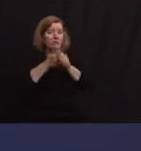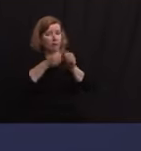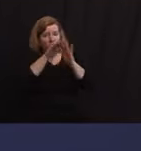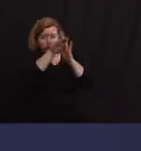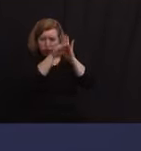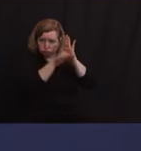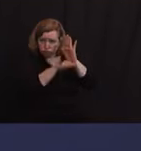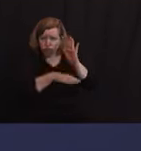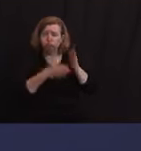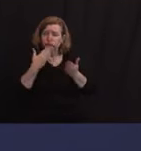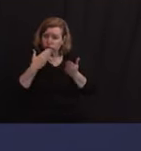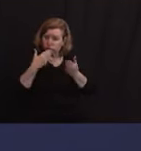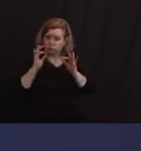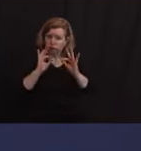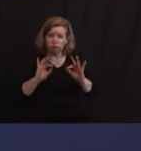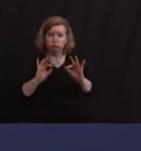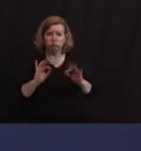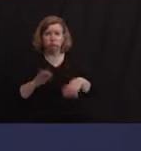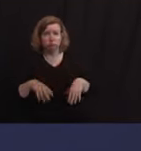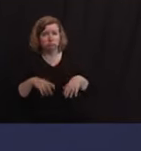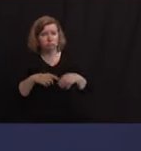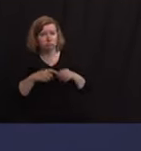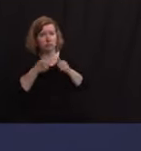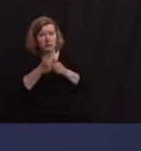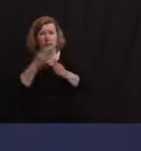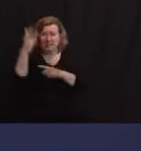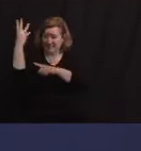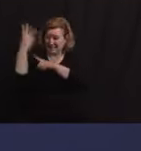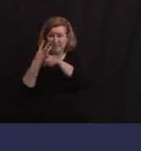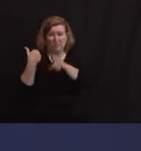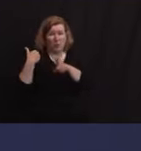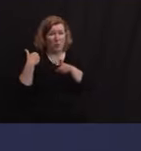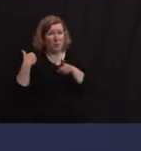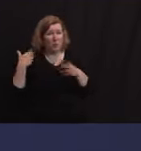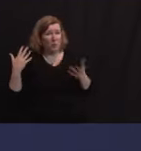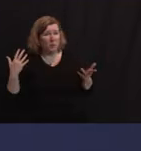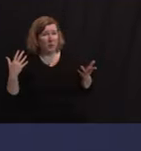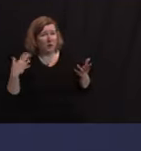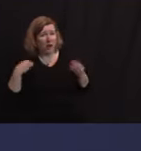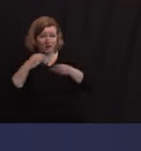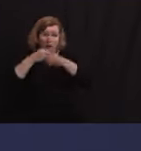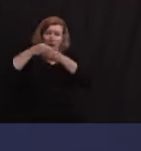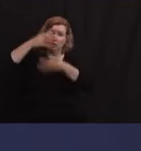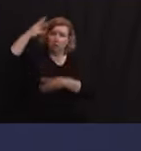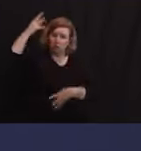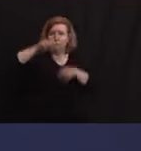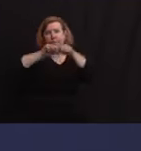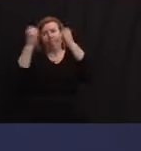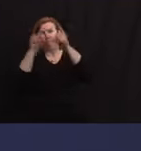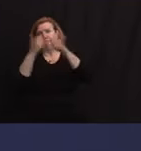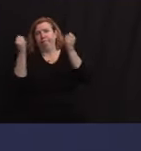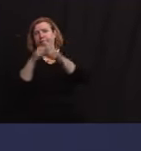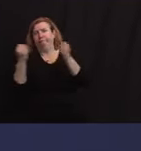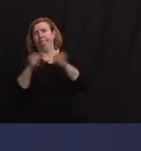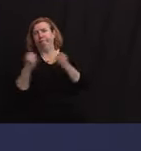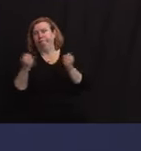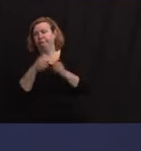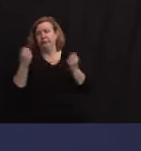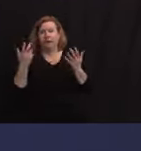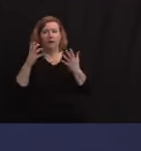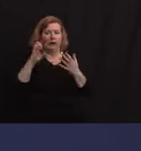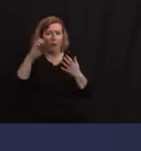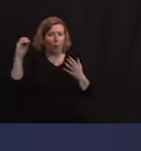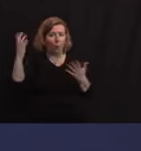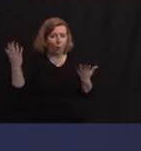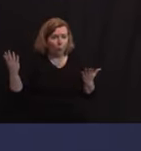measure by the compliances, remember like six months ago, you would, you know, like 13, 15 in one press conference. And we